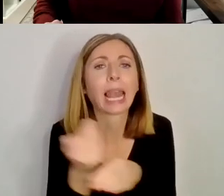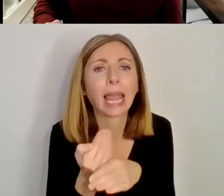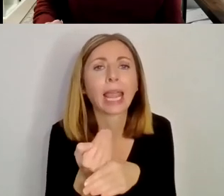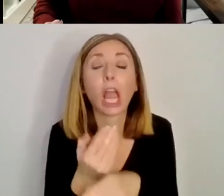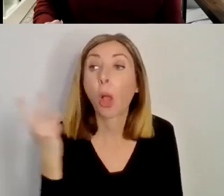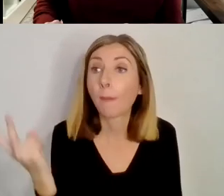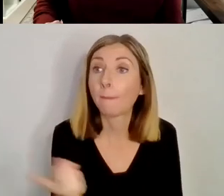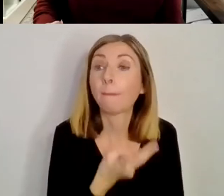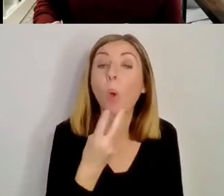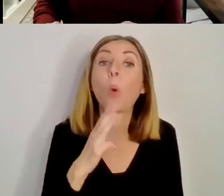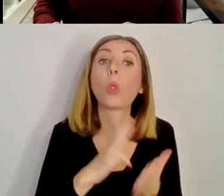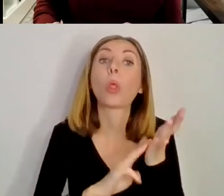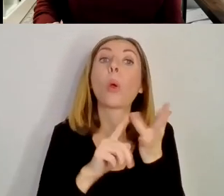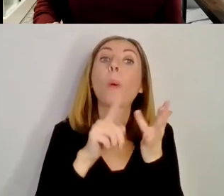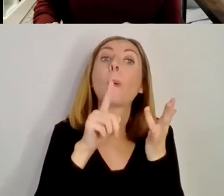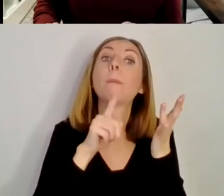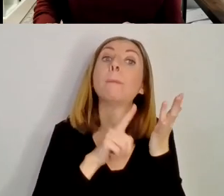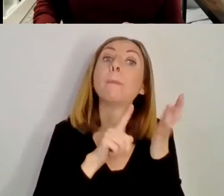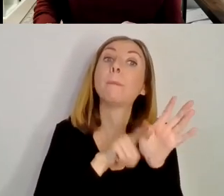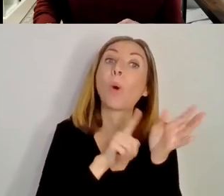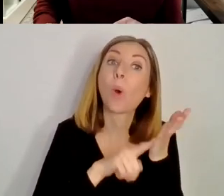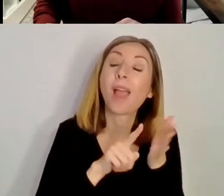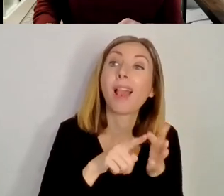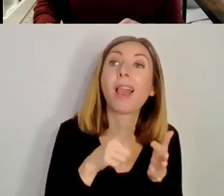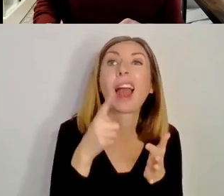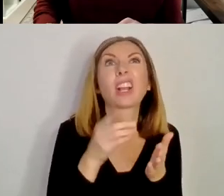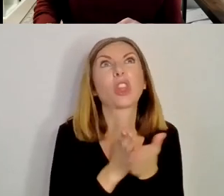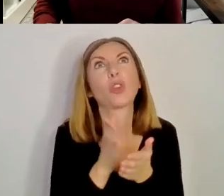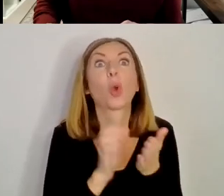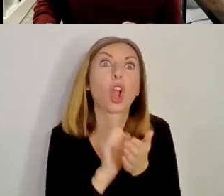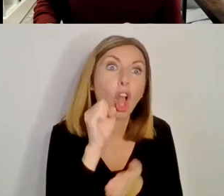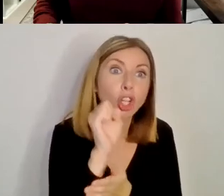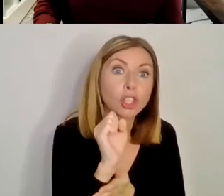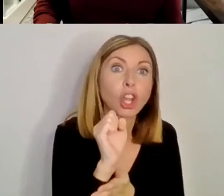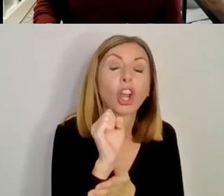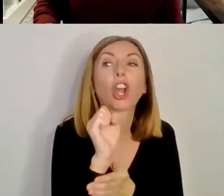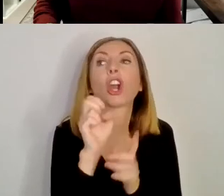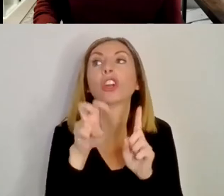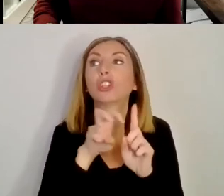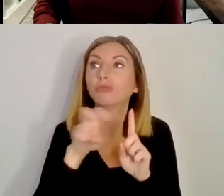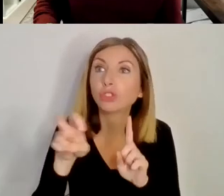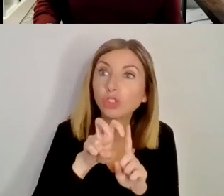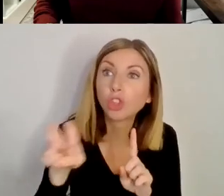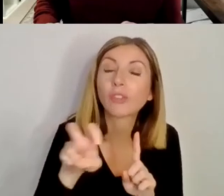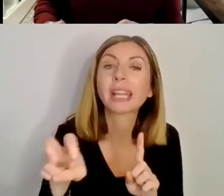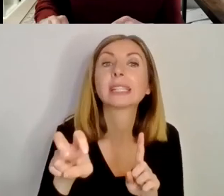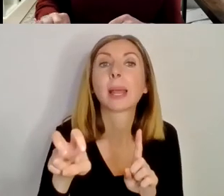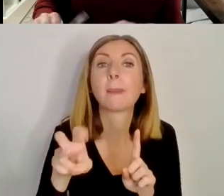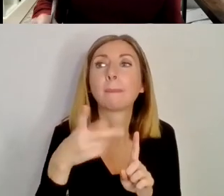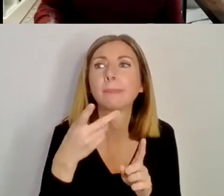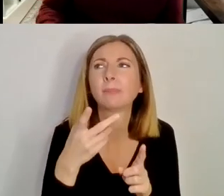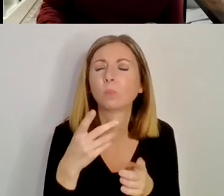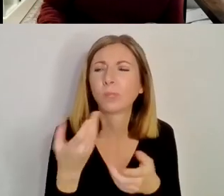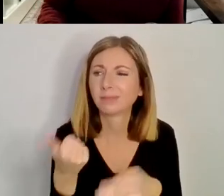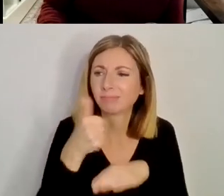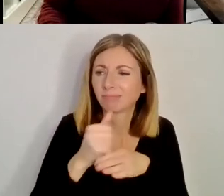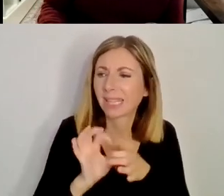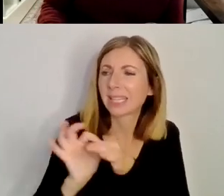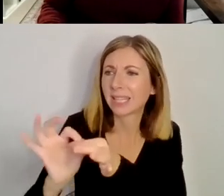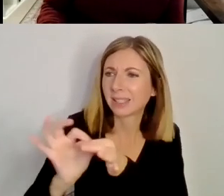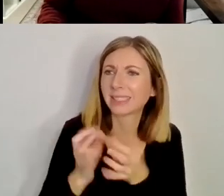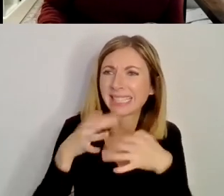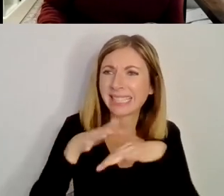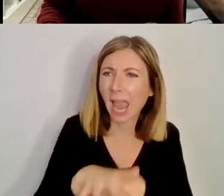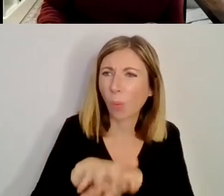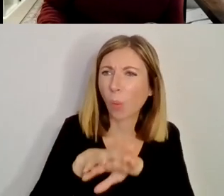This can be in terms of culture, tourism, even enterprises in the Glens. have formed networks with colleagues in Dal Riada and would welcome support and any initiatives